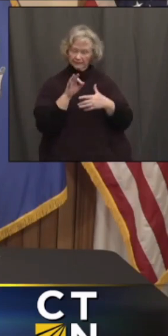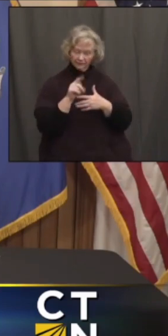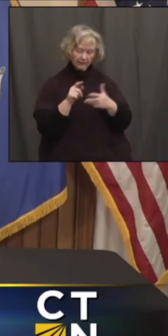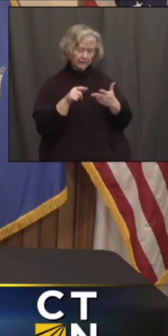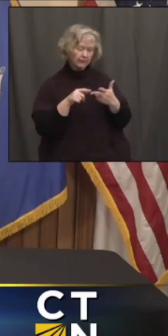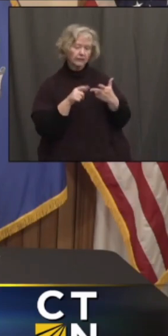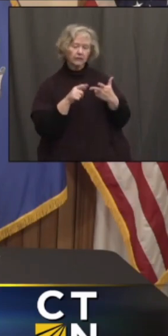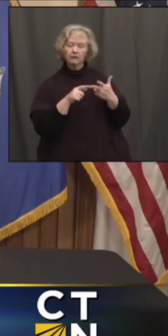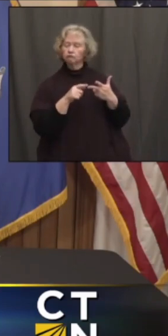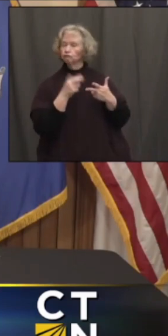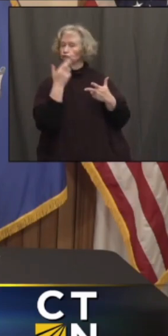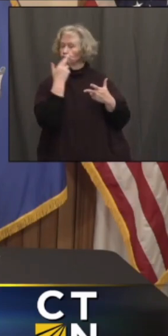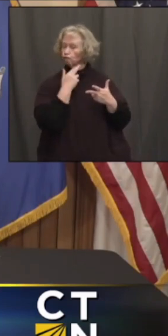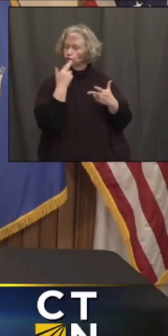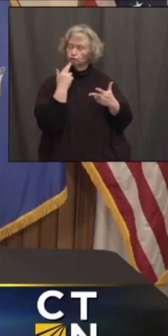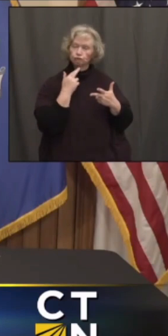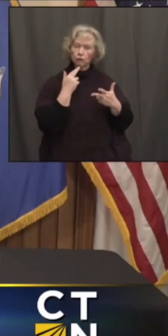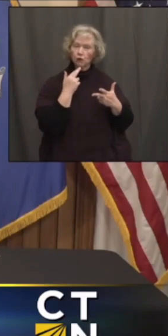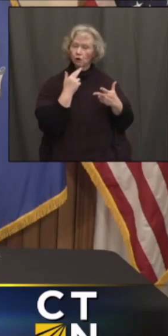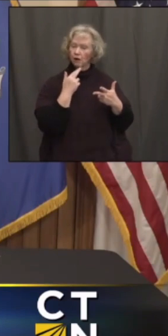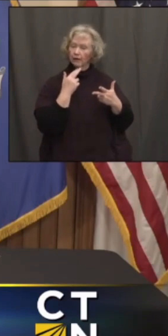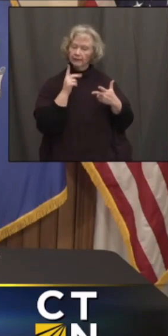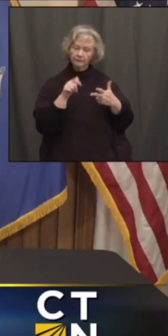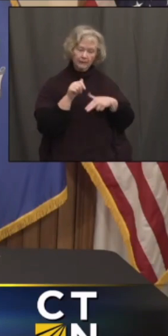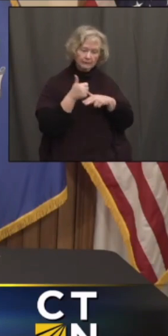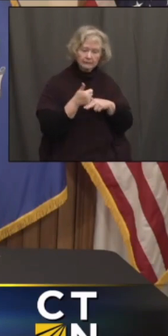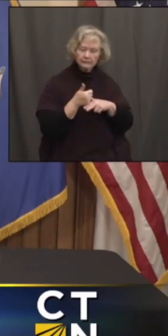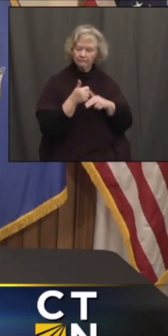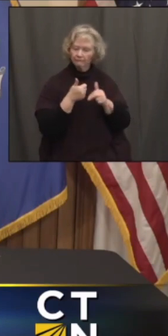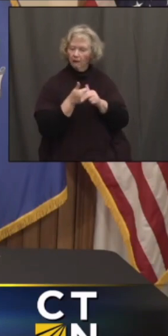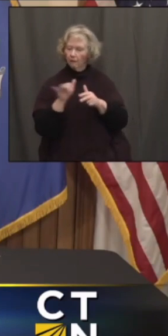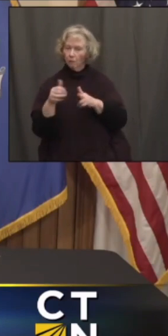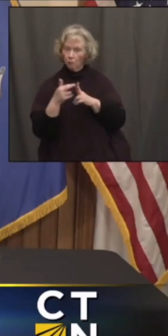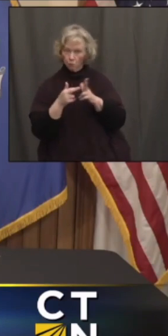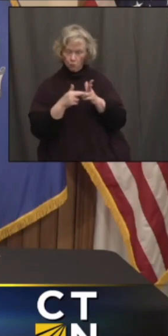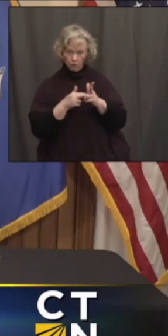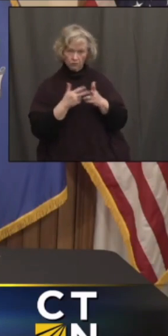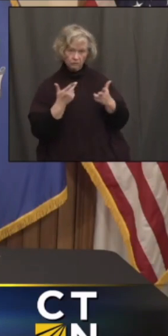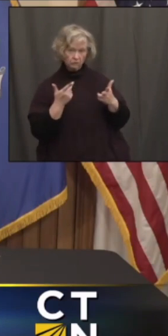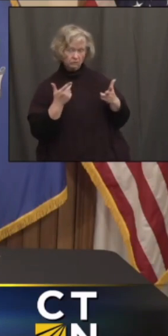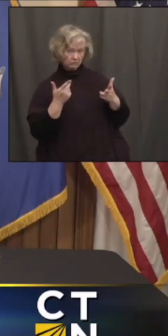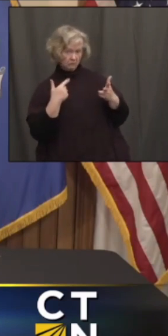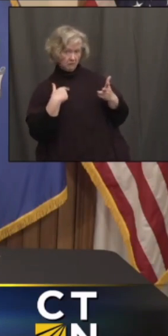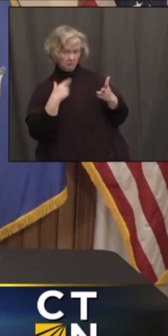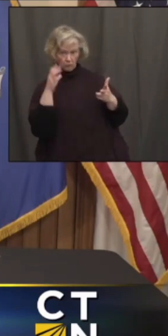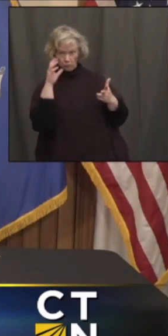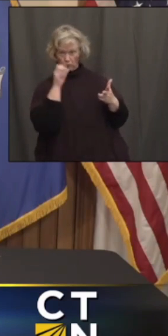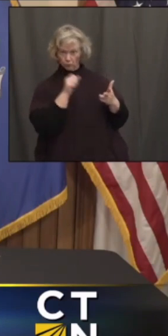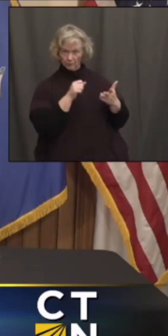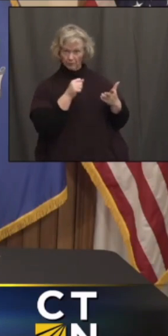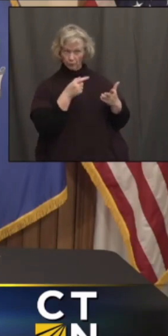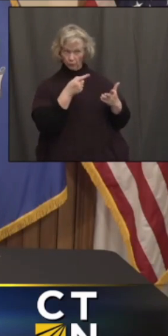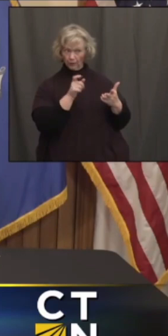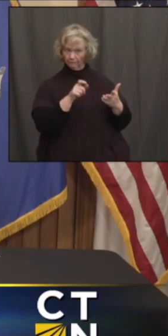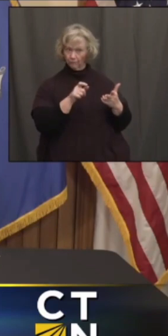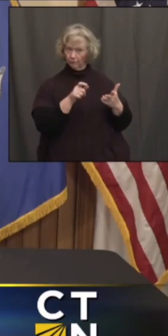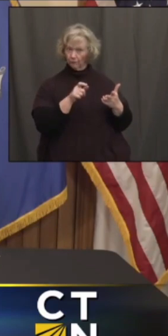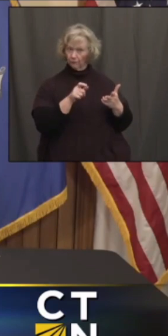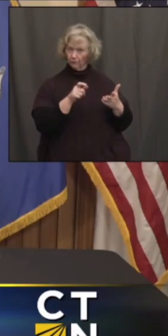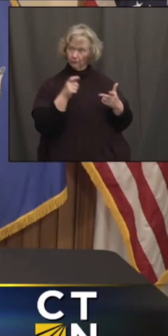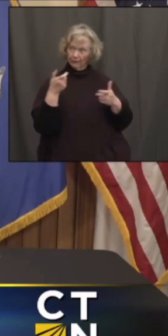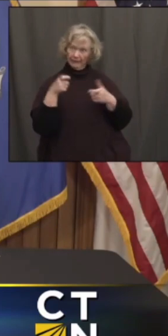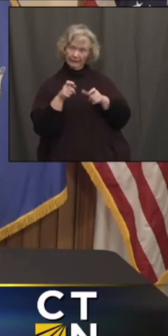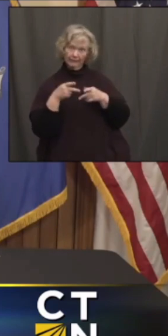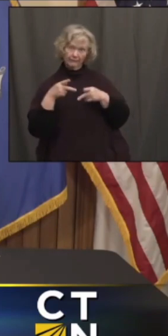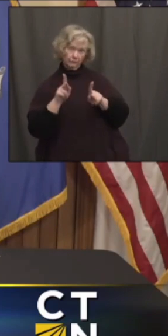you know, be set up in certain ways, I would imagine that you need some sort of authority. And absent an